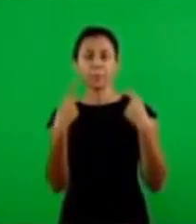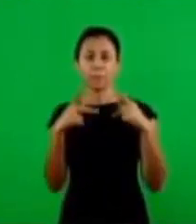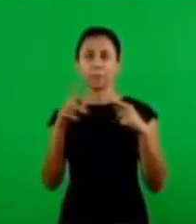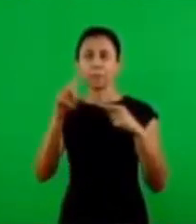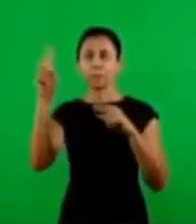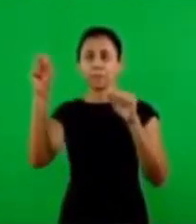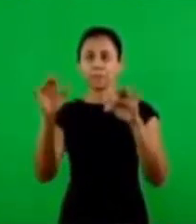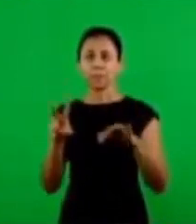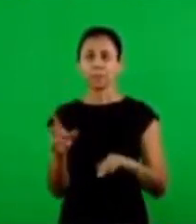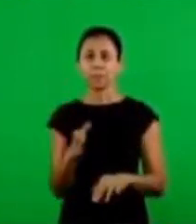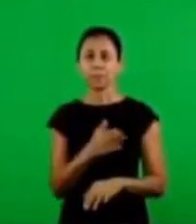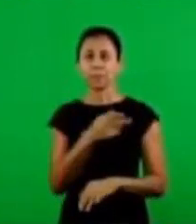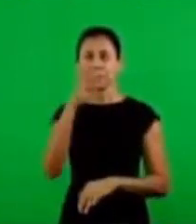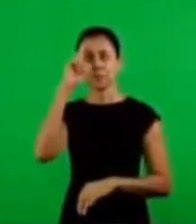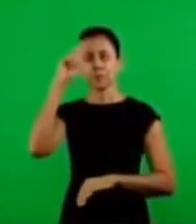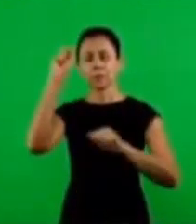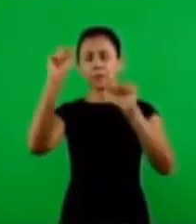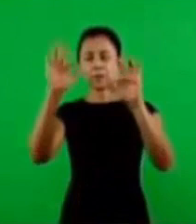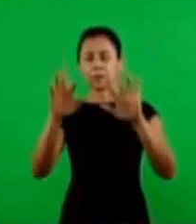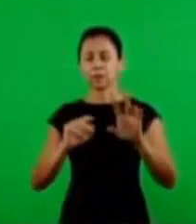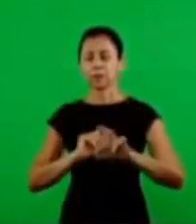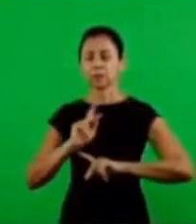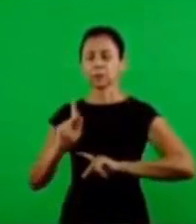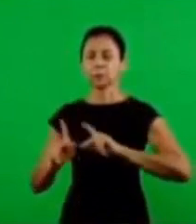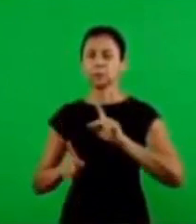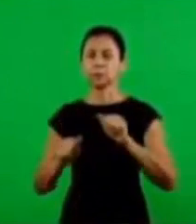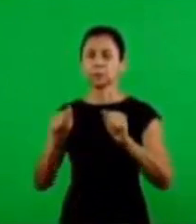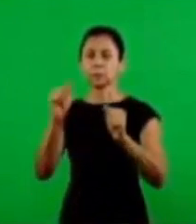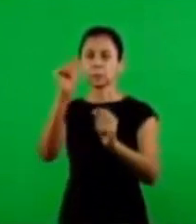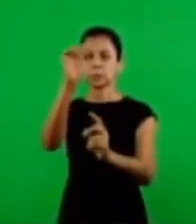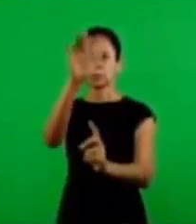pray now let's pray lord bless your people